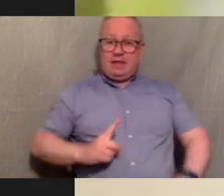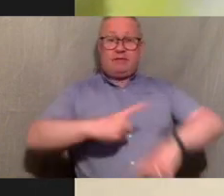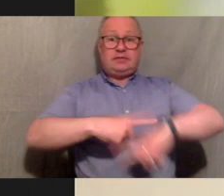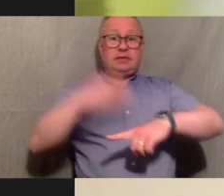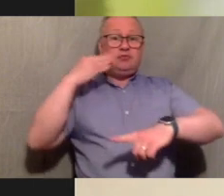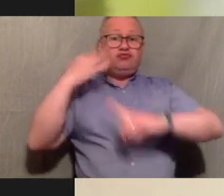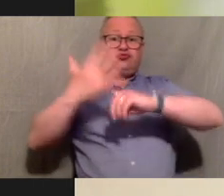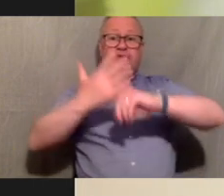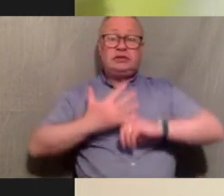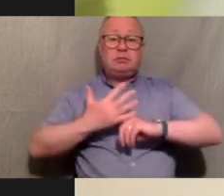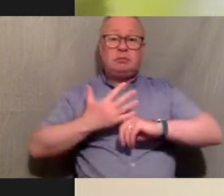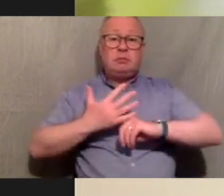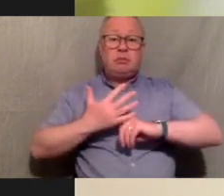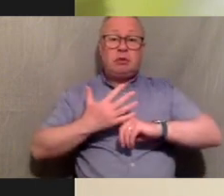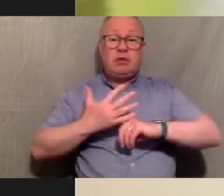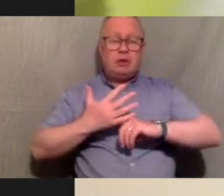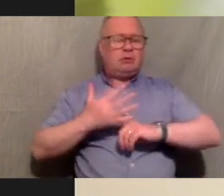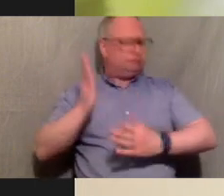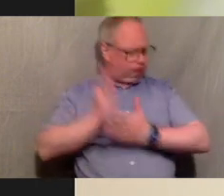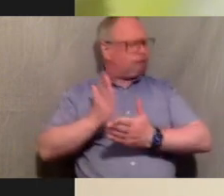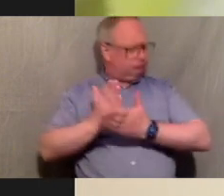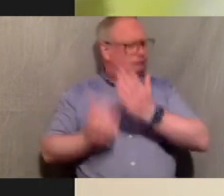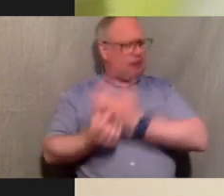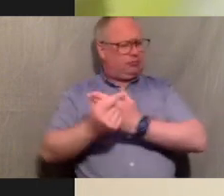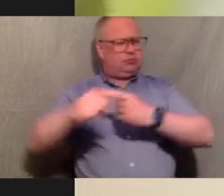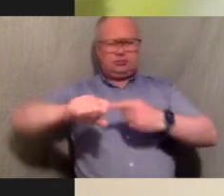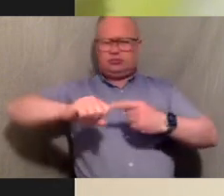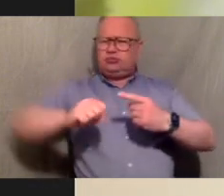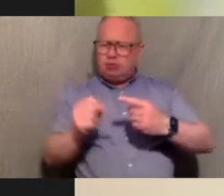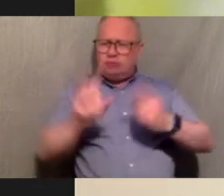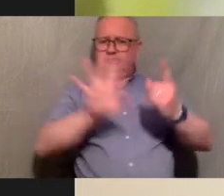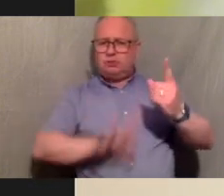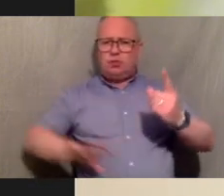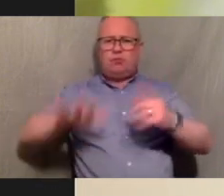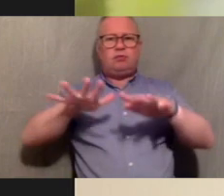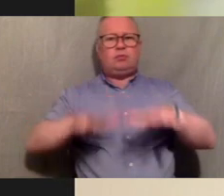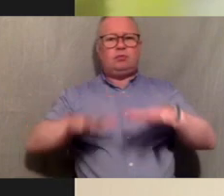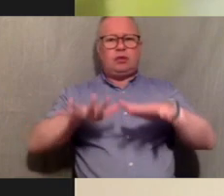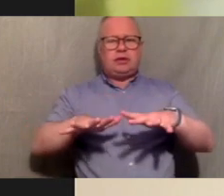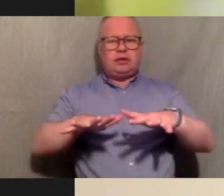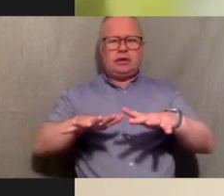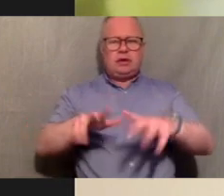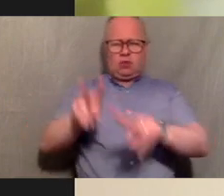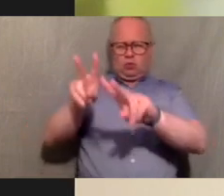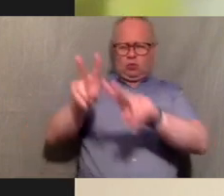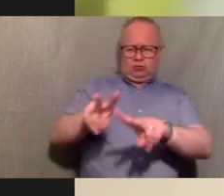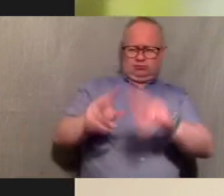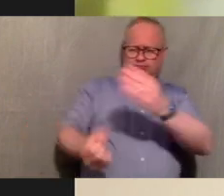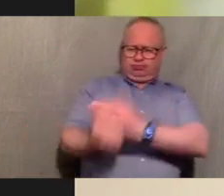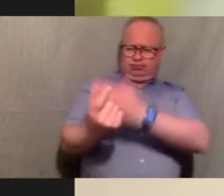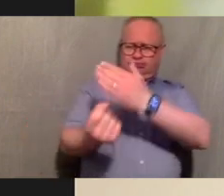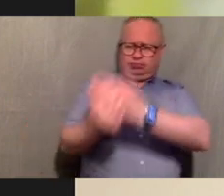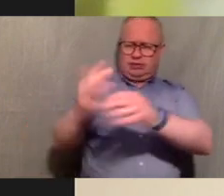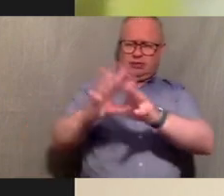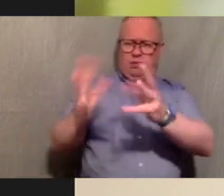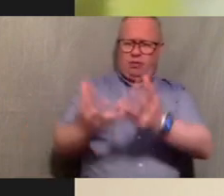that happens in scotland and all over the uk and it's one of those things that when you watch it happening like worldwide you still feel that same hurt it